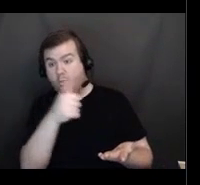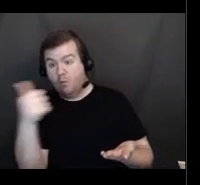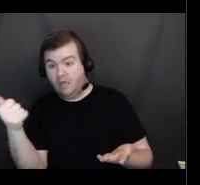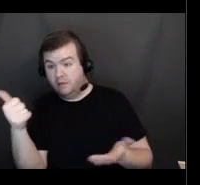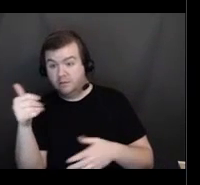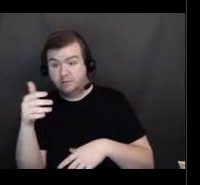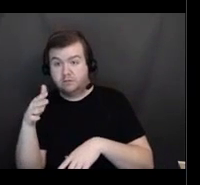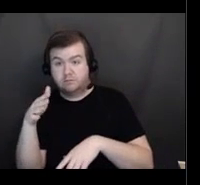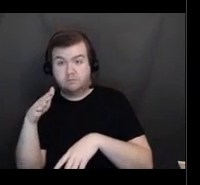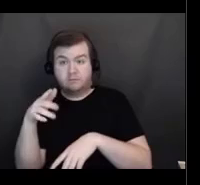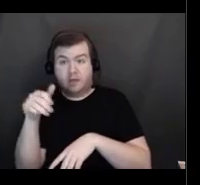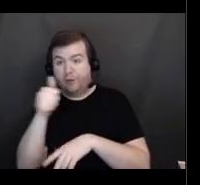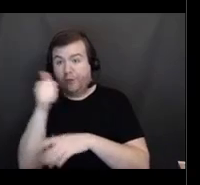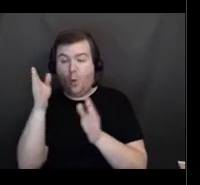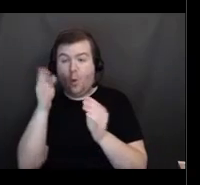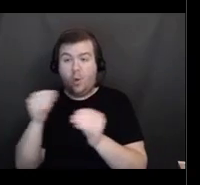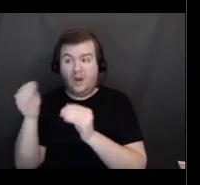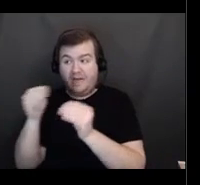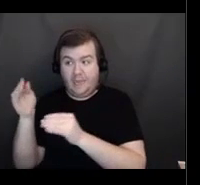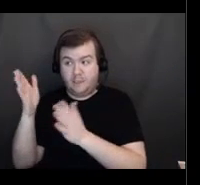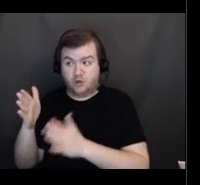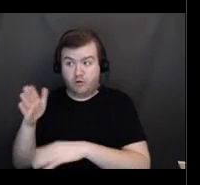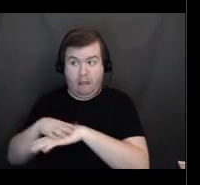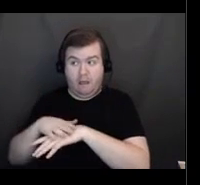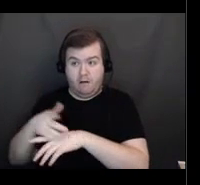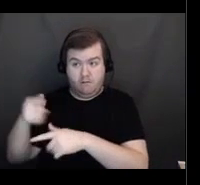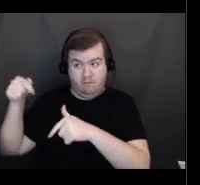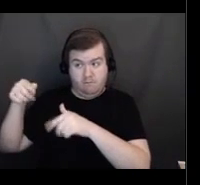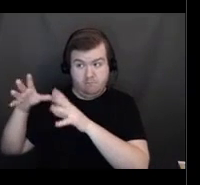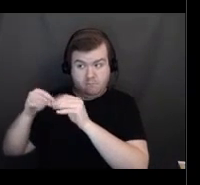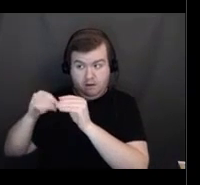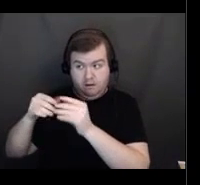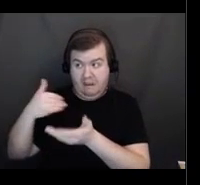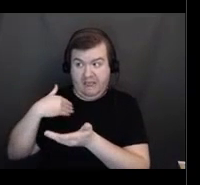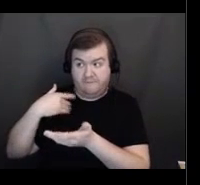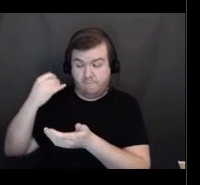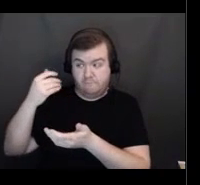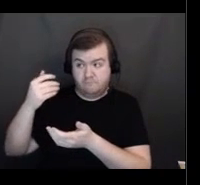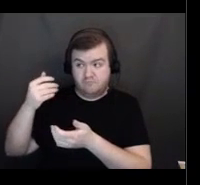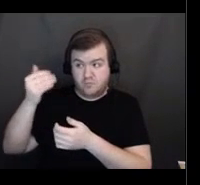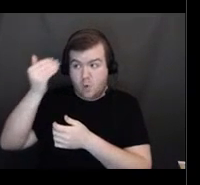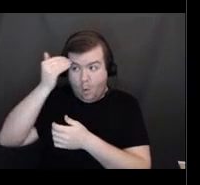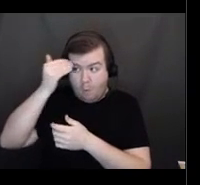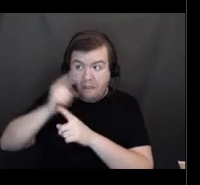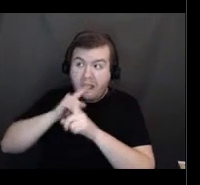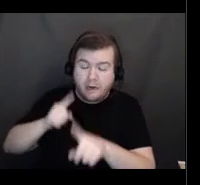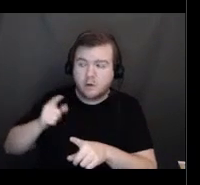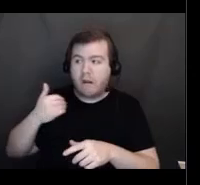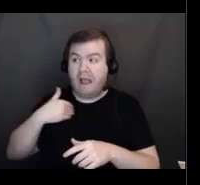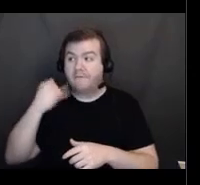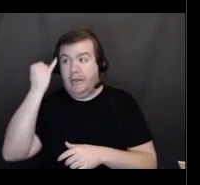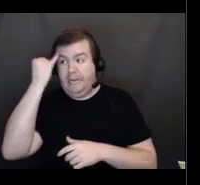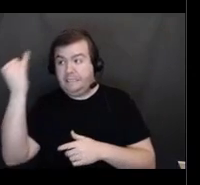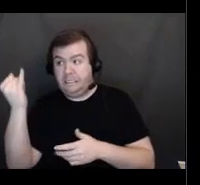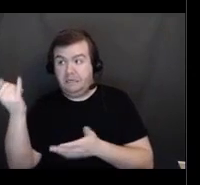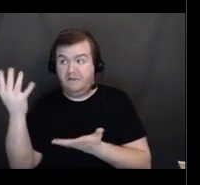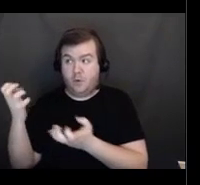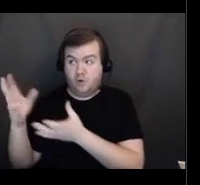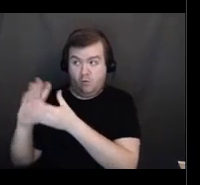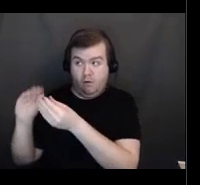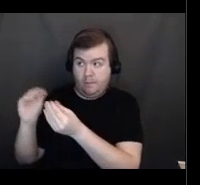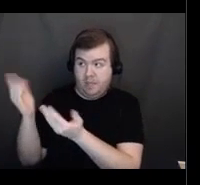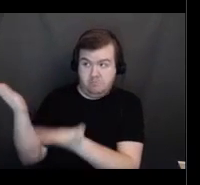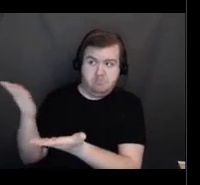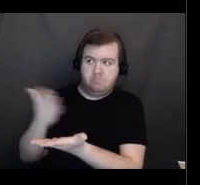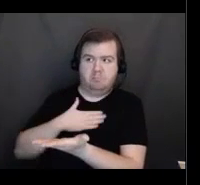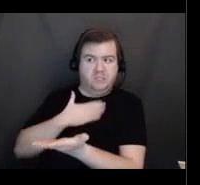on here, if you have that information or have any idea about any of that, if you want to jump in, by all means, please jump in.